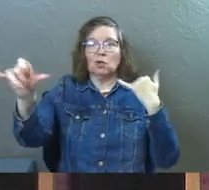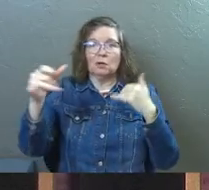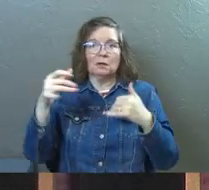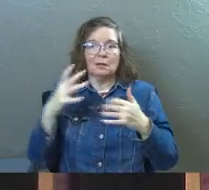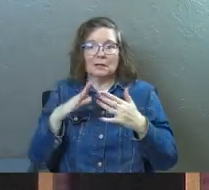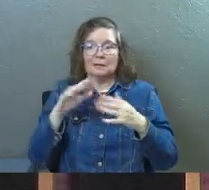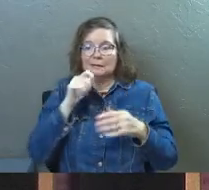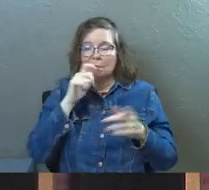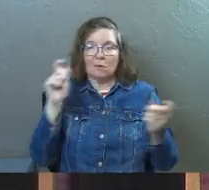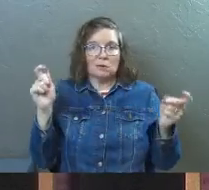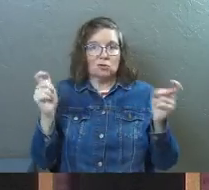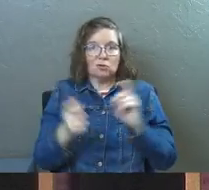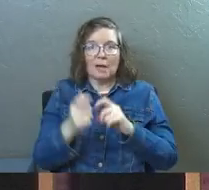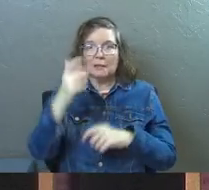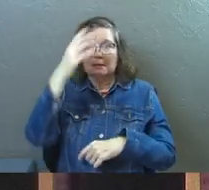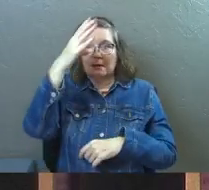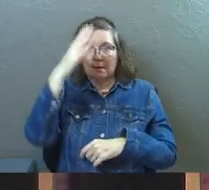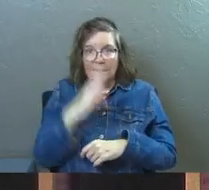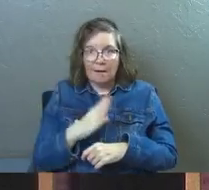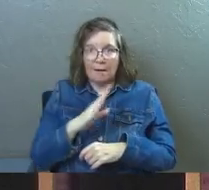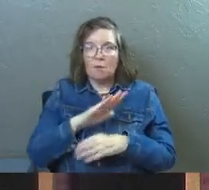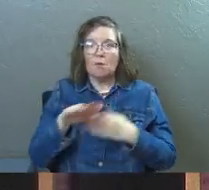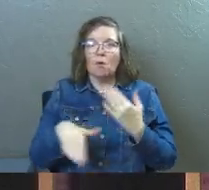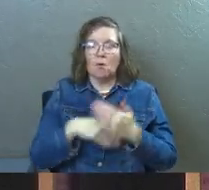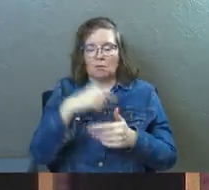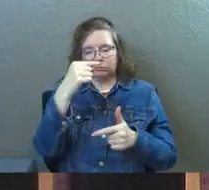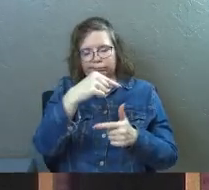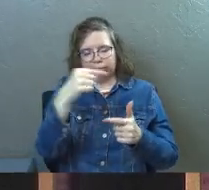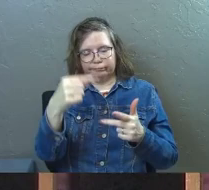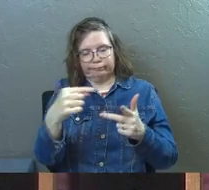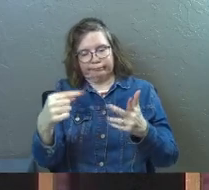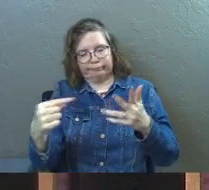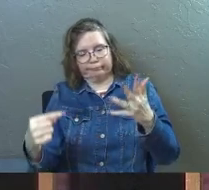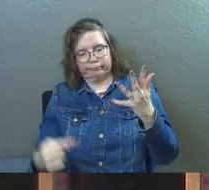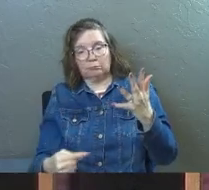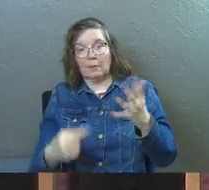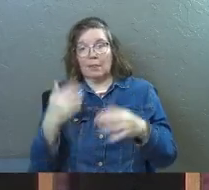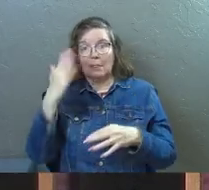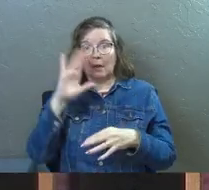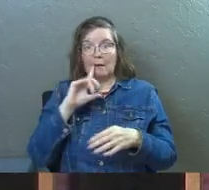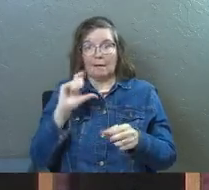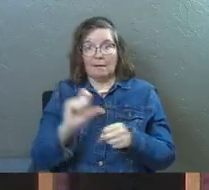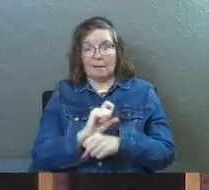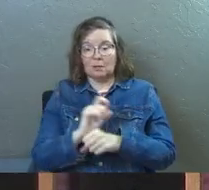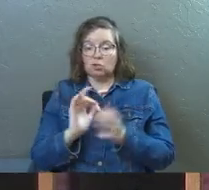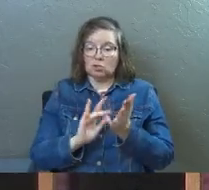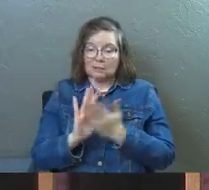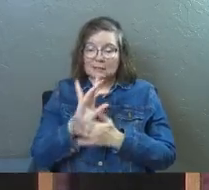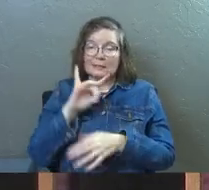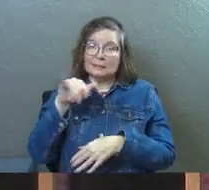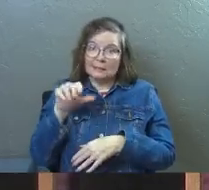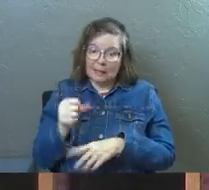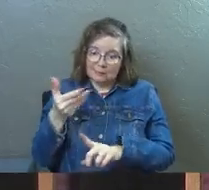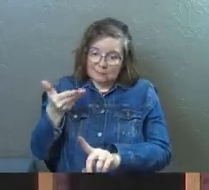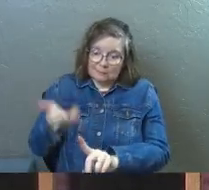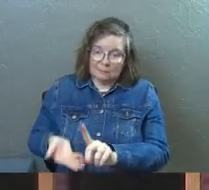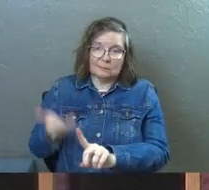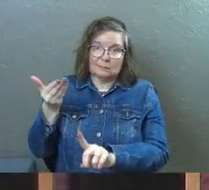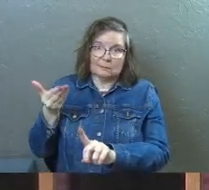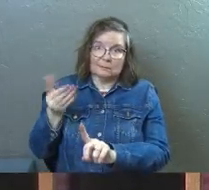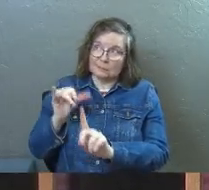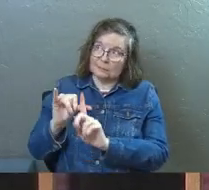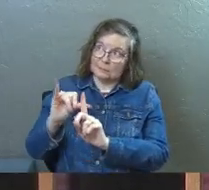he is the unchanging God, and all of that, that Jesus, or that God is, Jesus absolutely is.